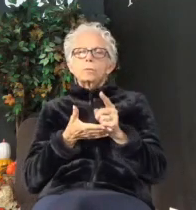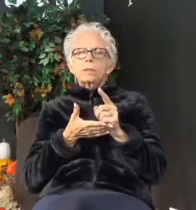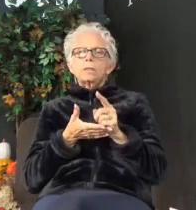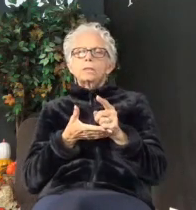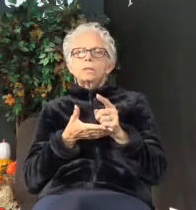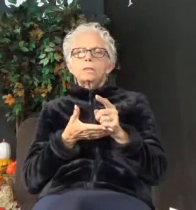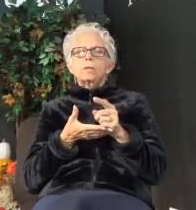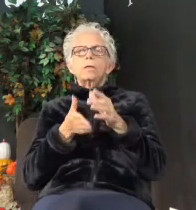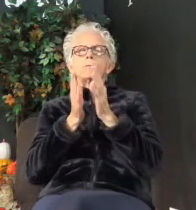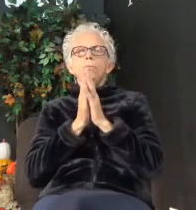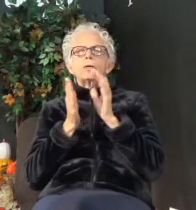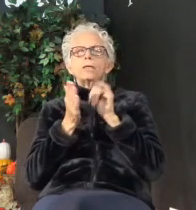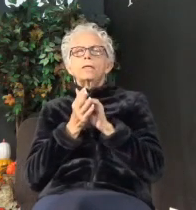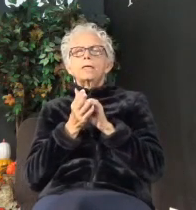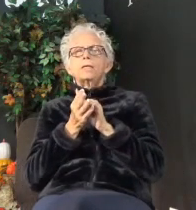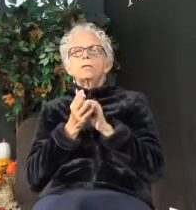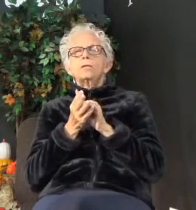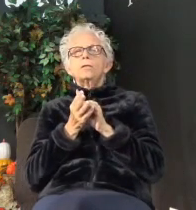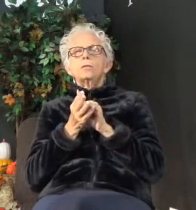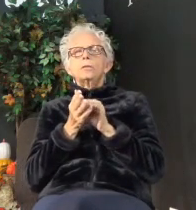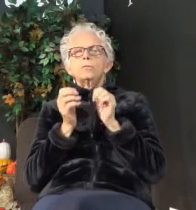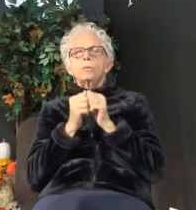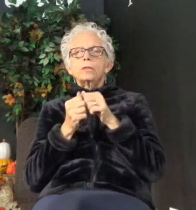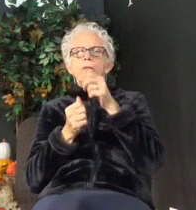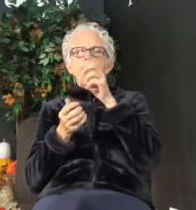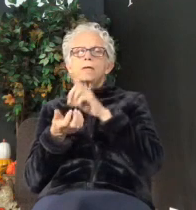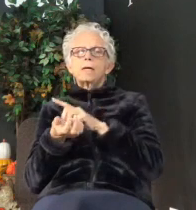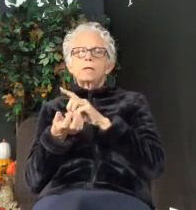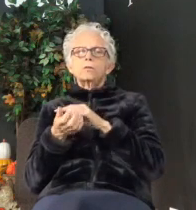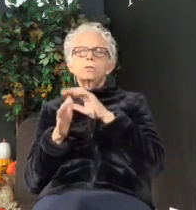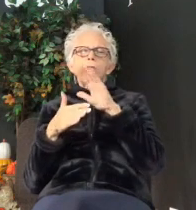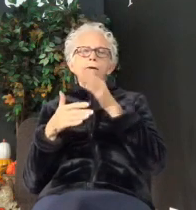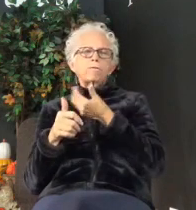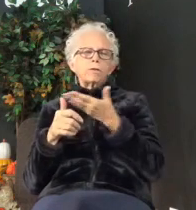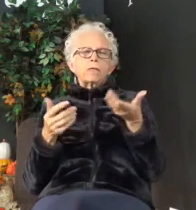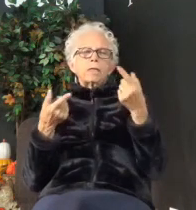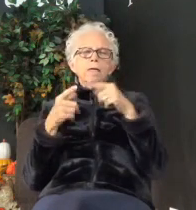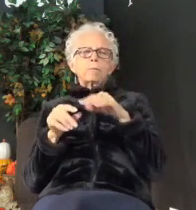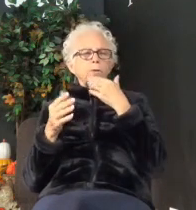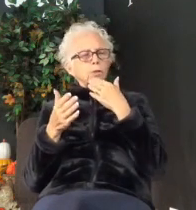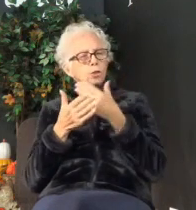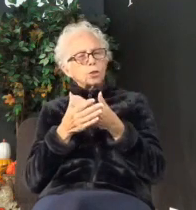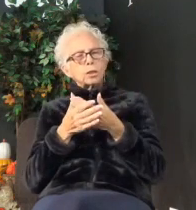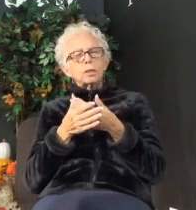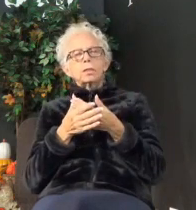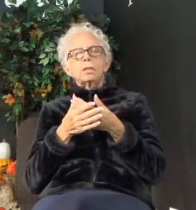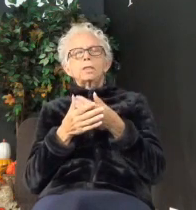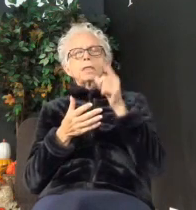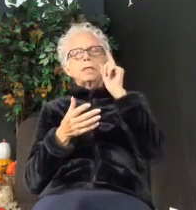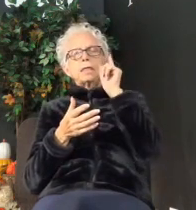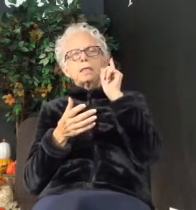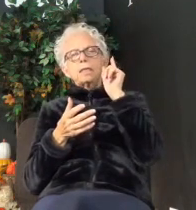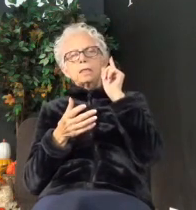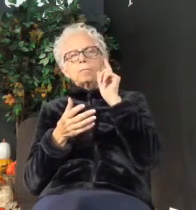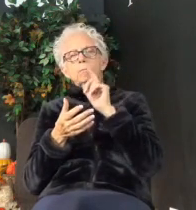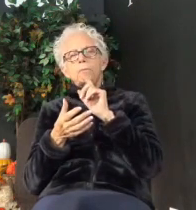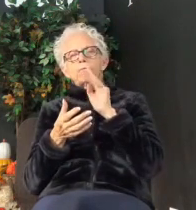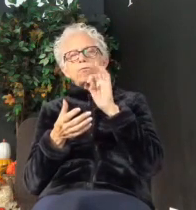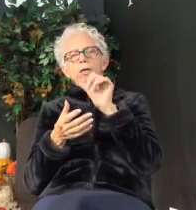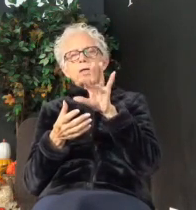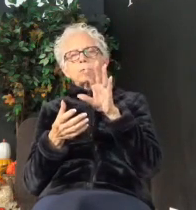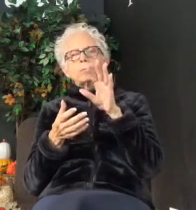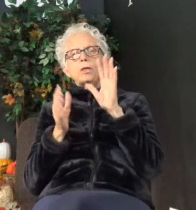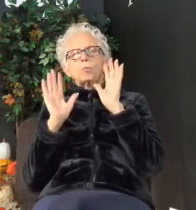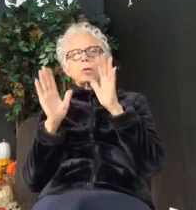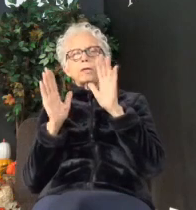just pray that you would be with the doctors, that everything would go smoothly, and that he would be with us in great shape next